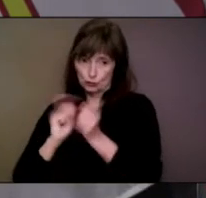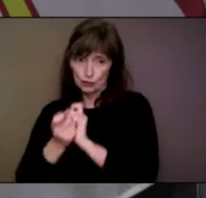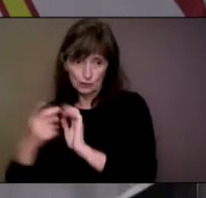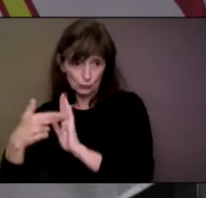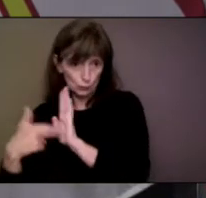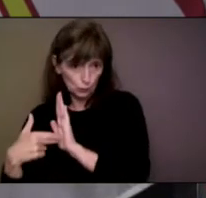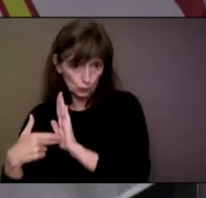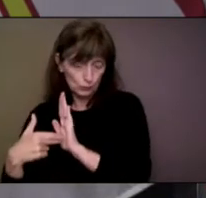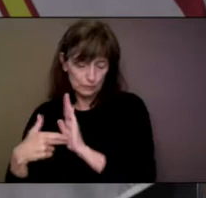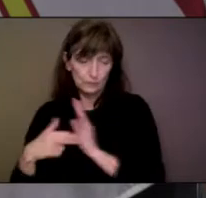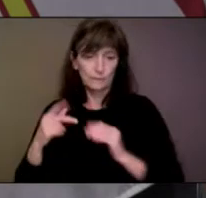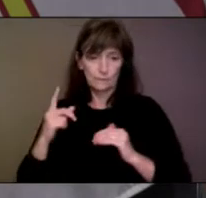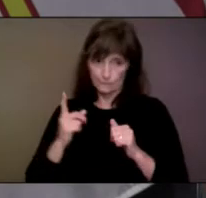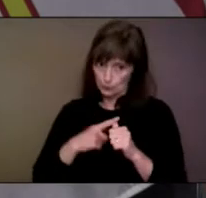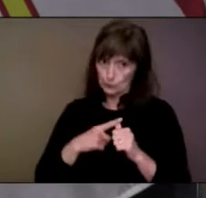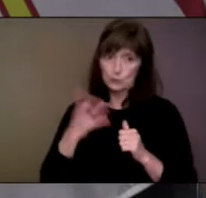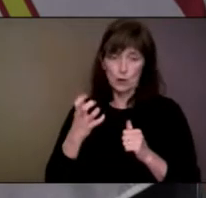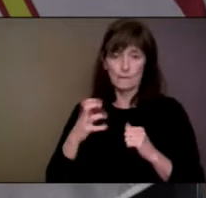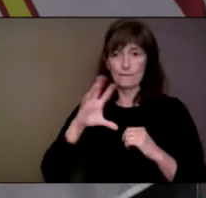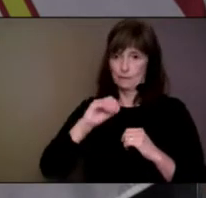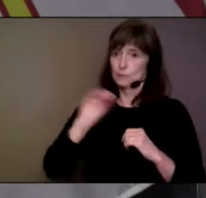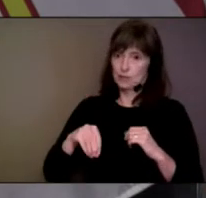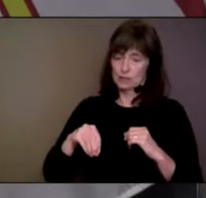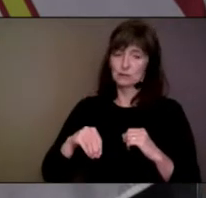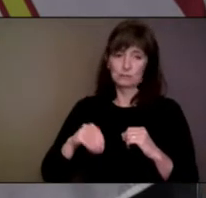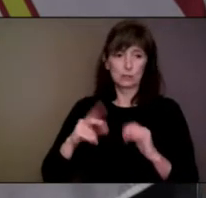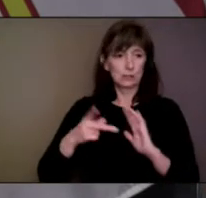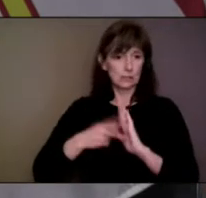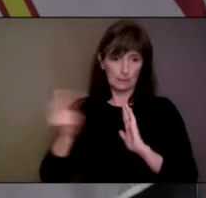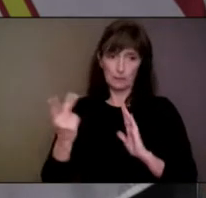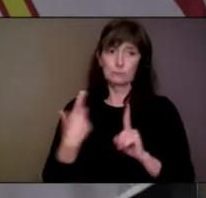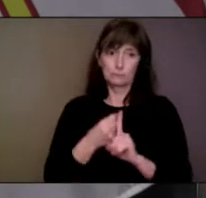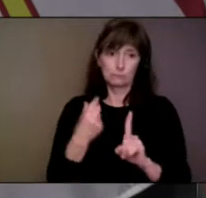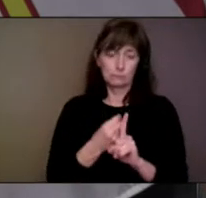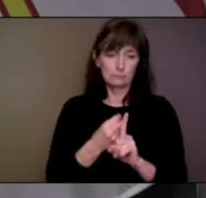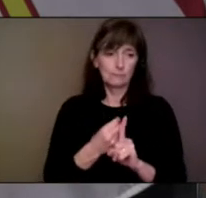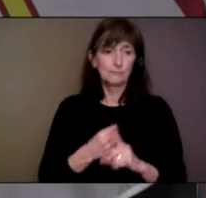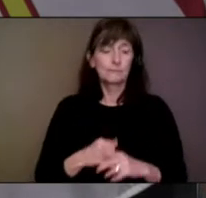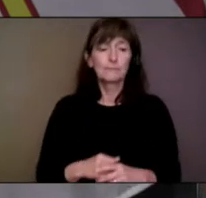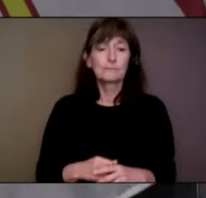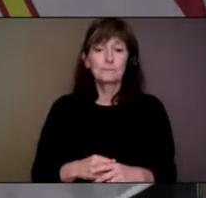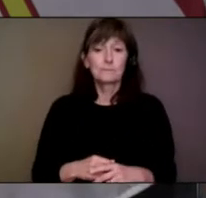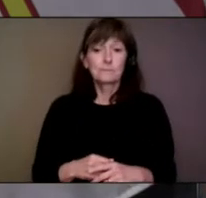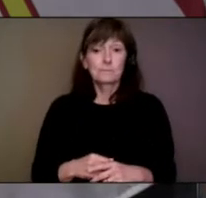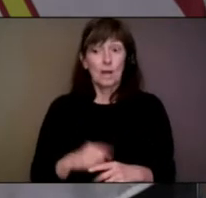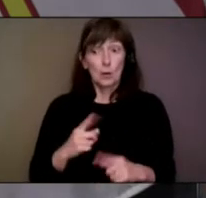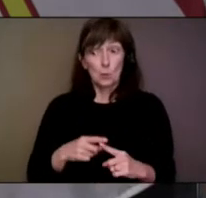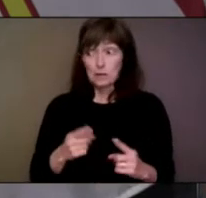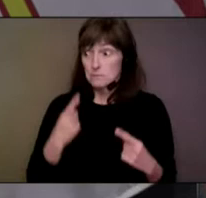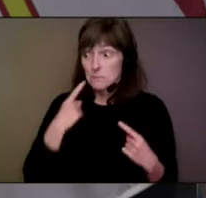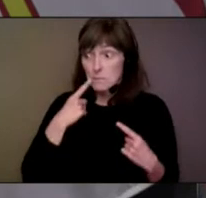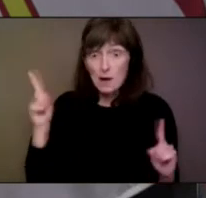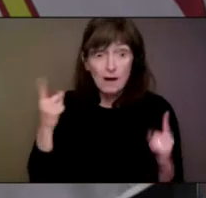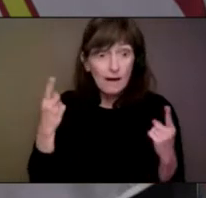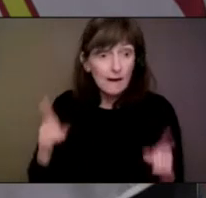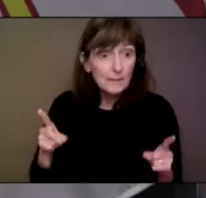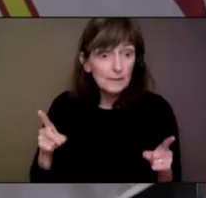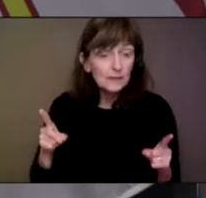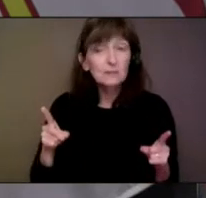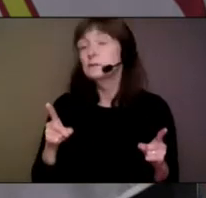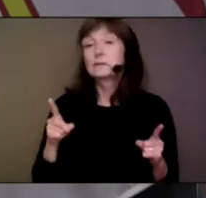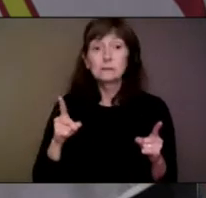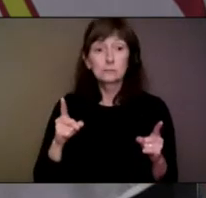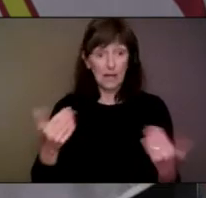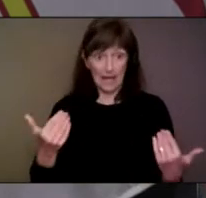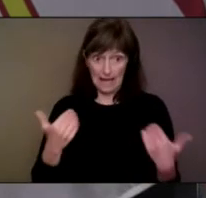and I think just trying to, you know, once we got to where we wanted to go, once we saw that